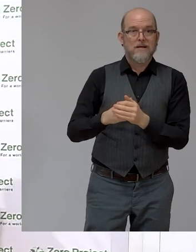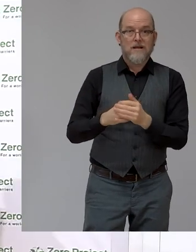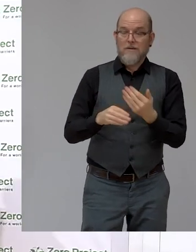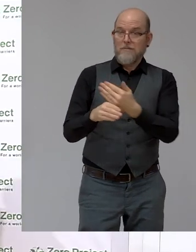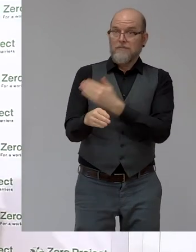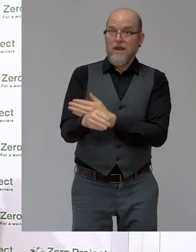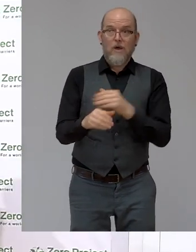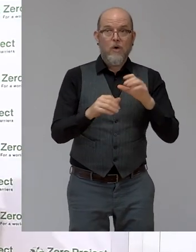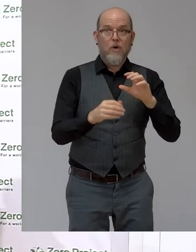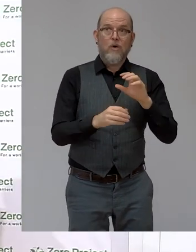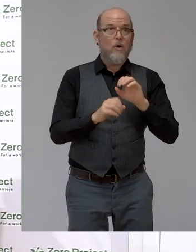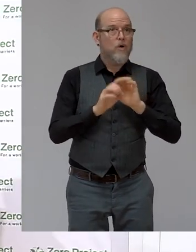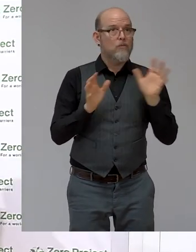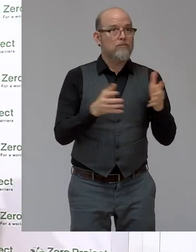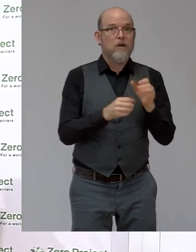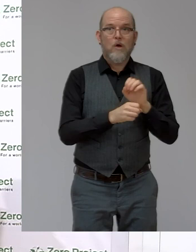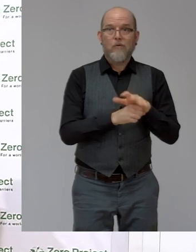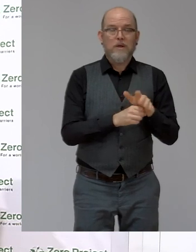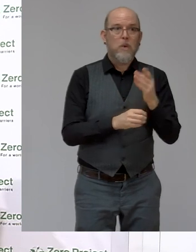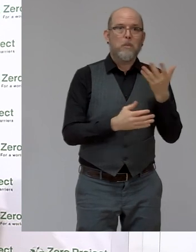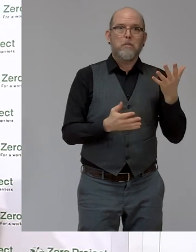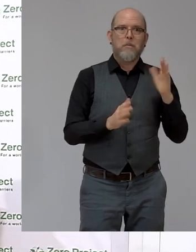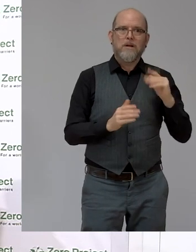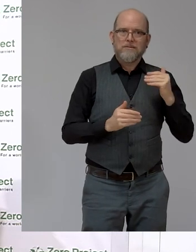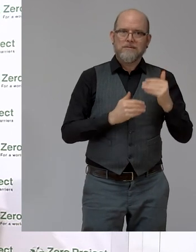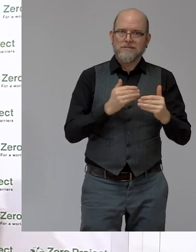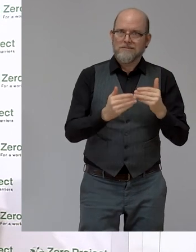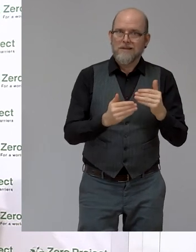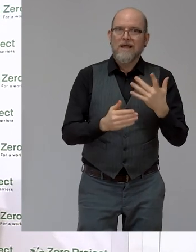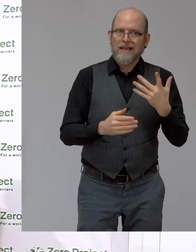come, I think, to a, to a, to closing words and it's up to you. Yes.